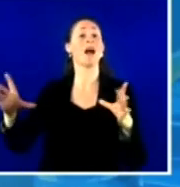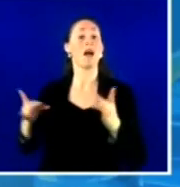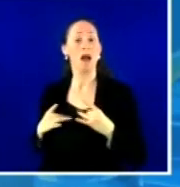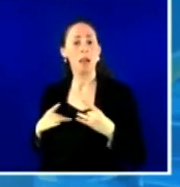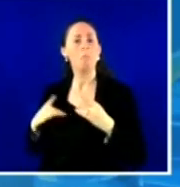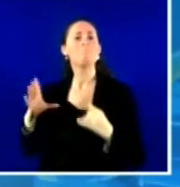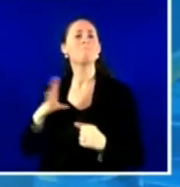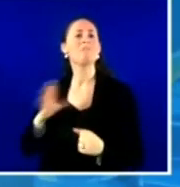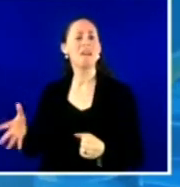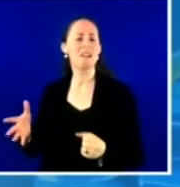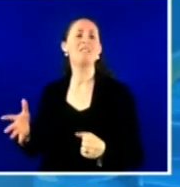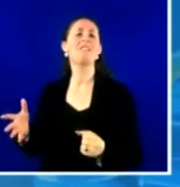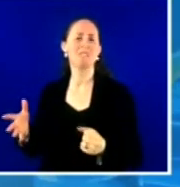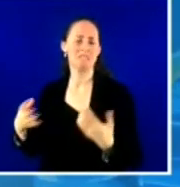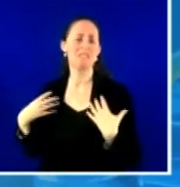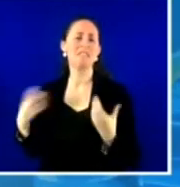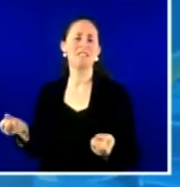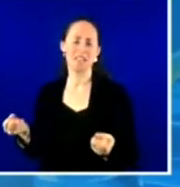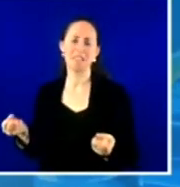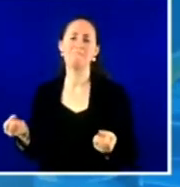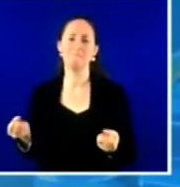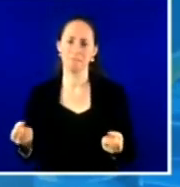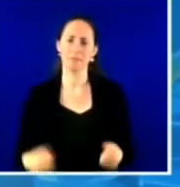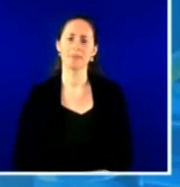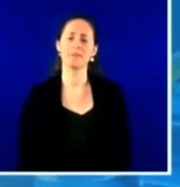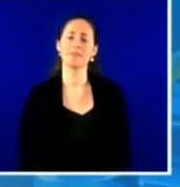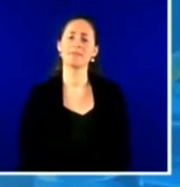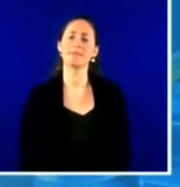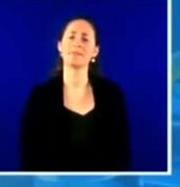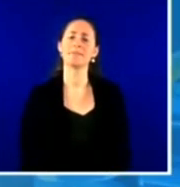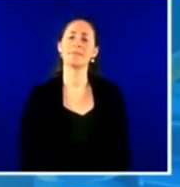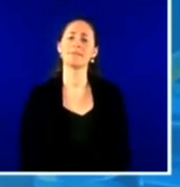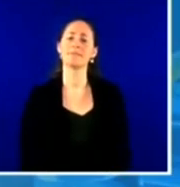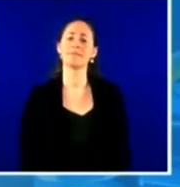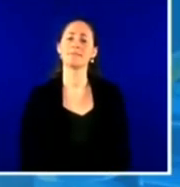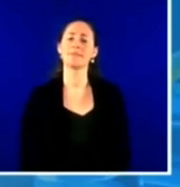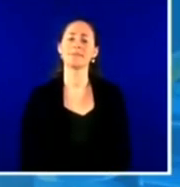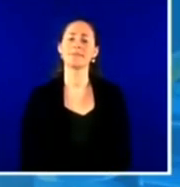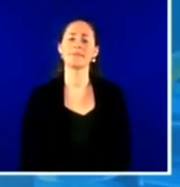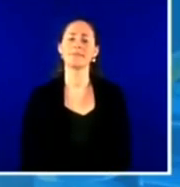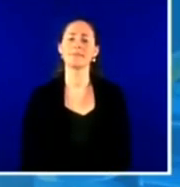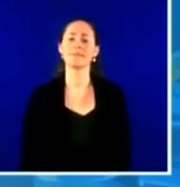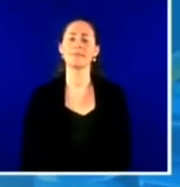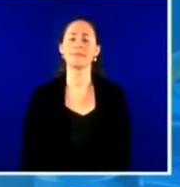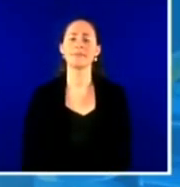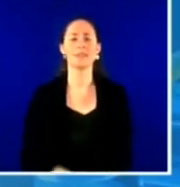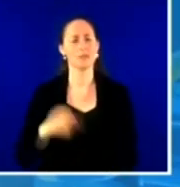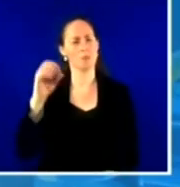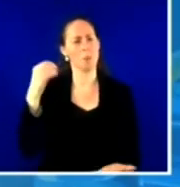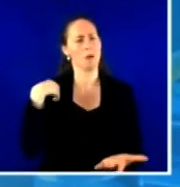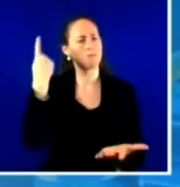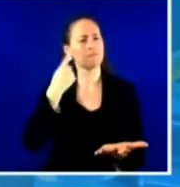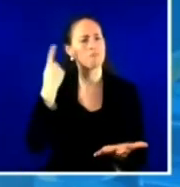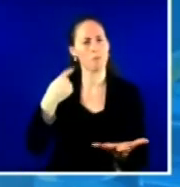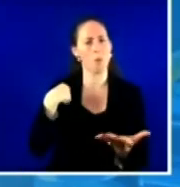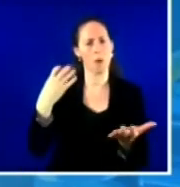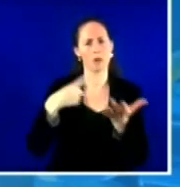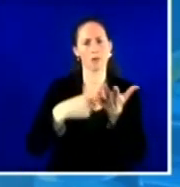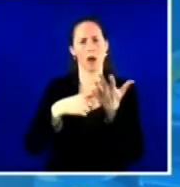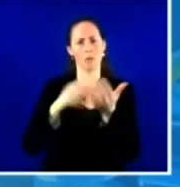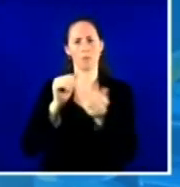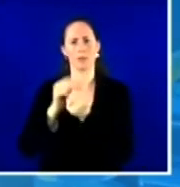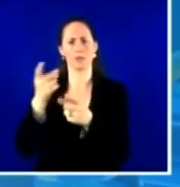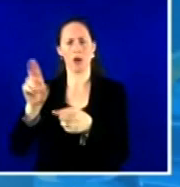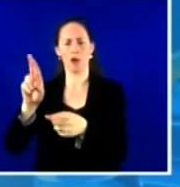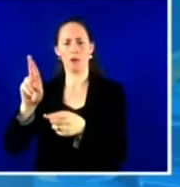in adolescents. and other younger patients. So I'm going to be talking to Dr. Beers and asking her about her experience